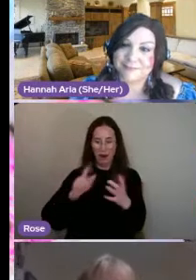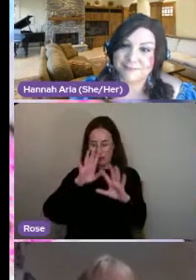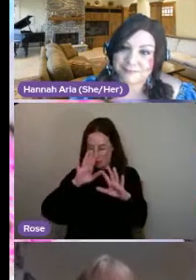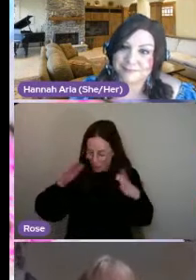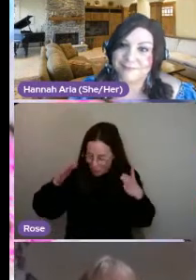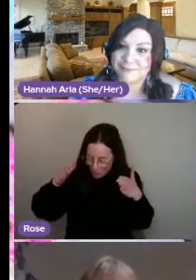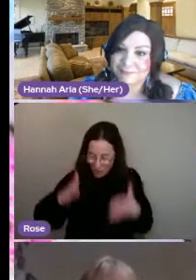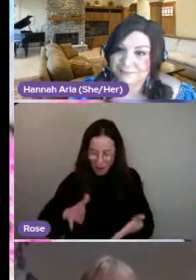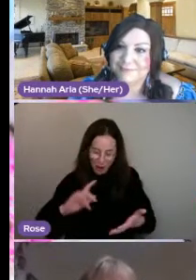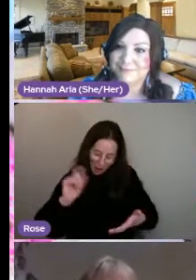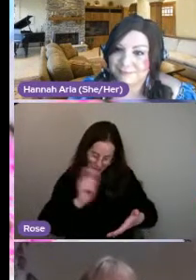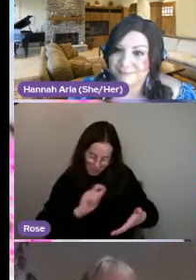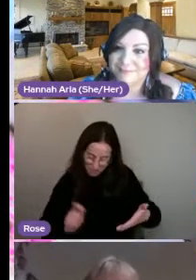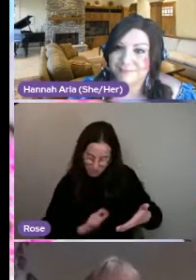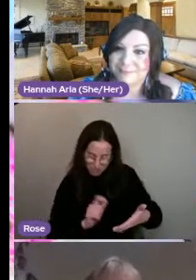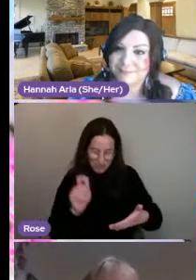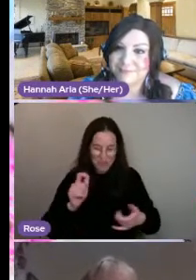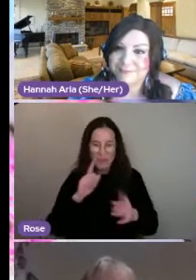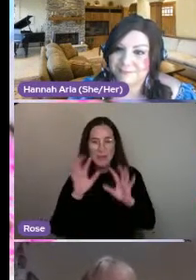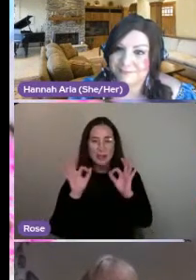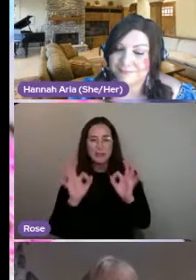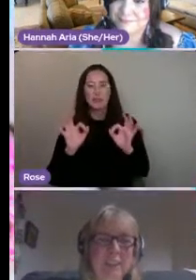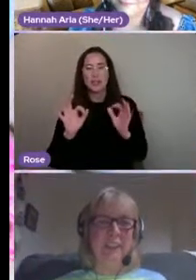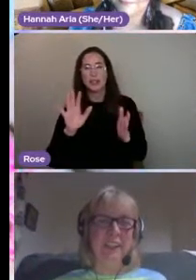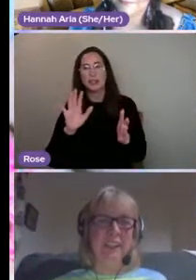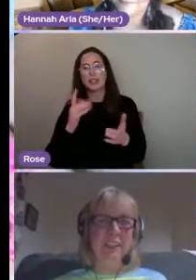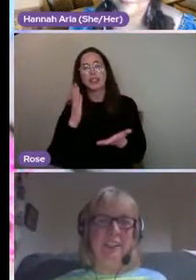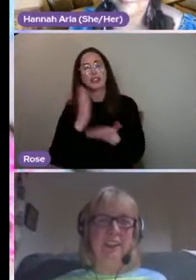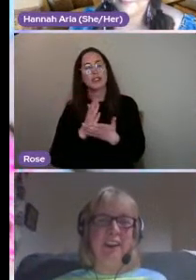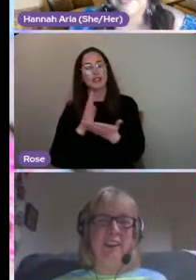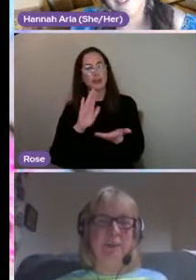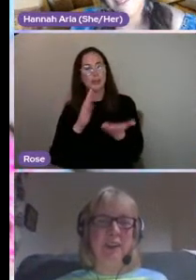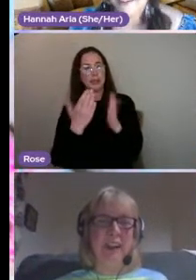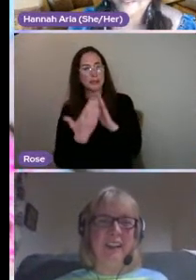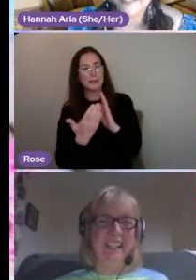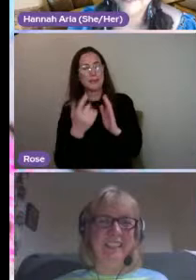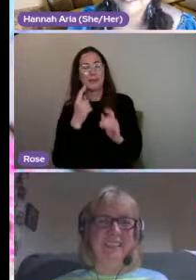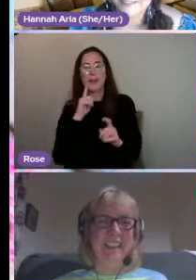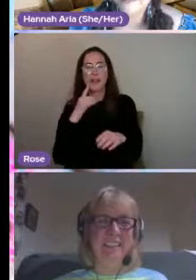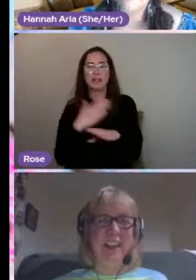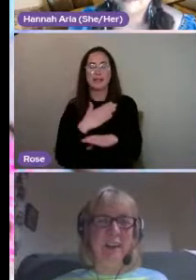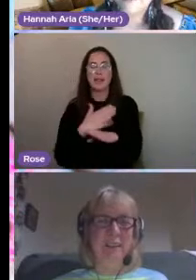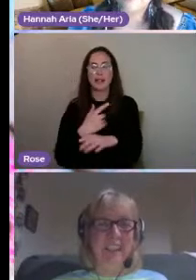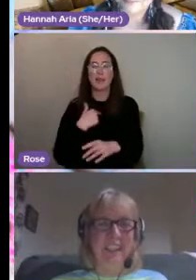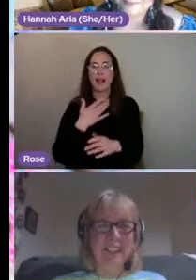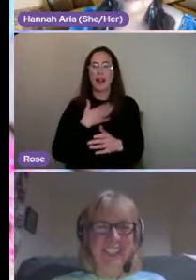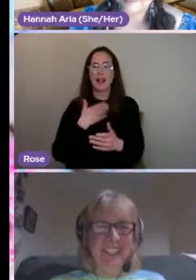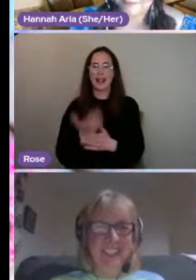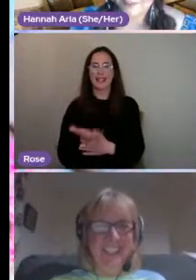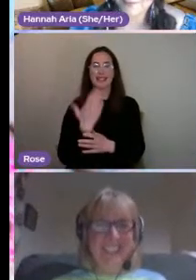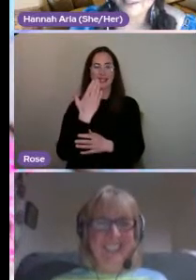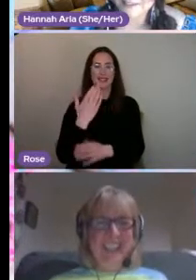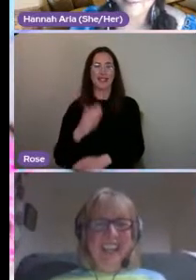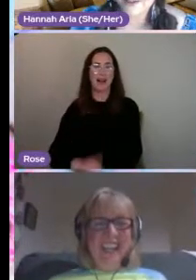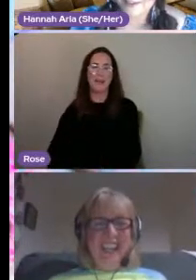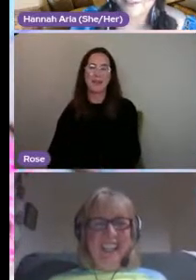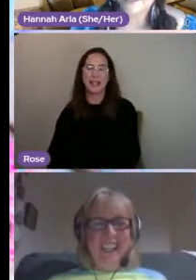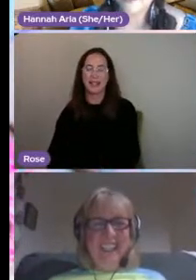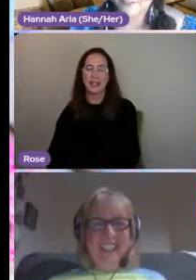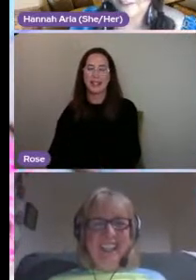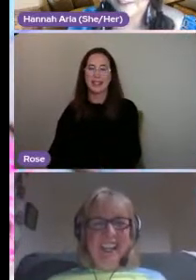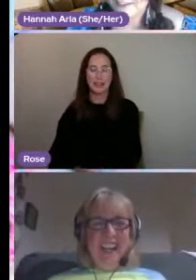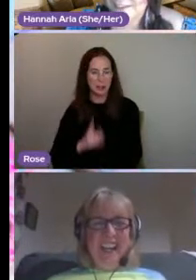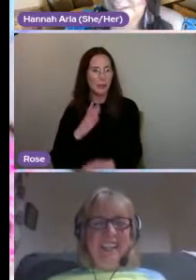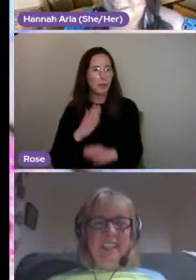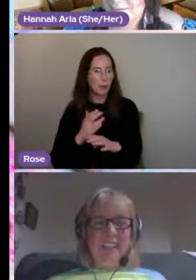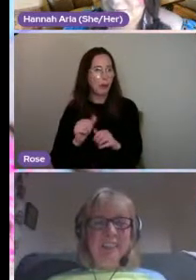through. It was brilliant. It should be on its side, really, for the task, but I like it standing up. It works well.